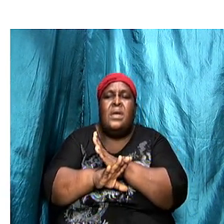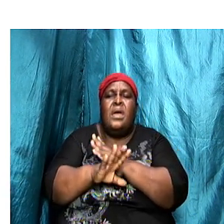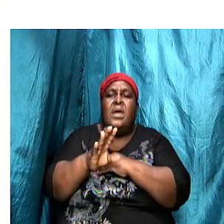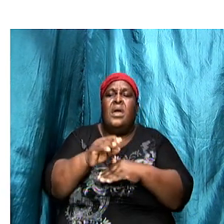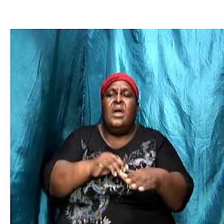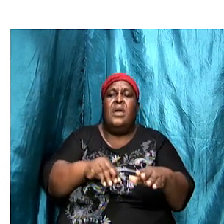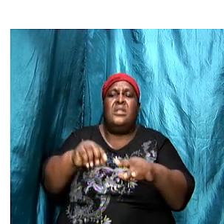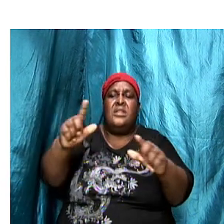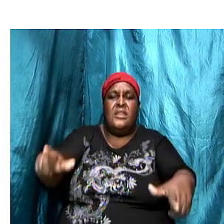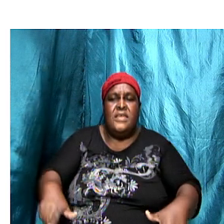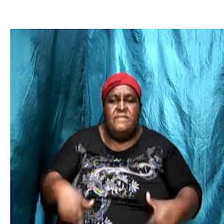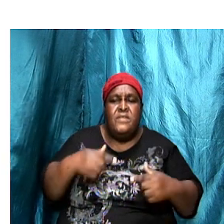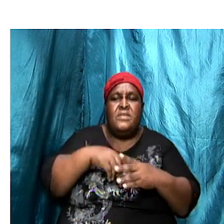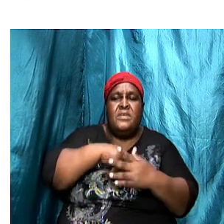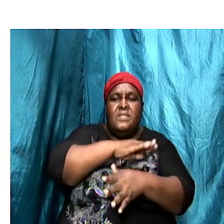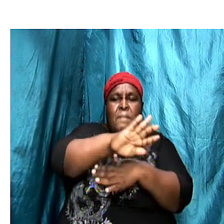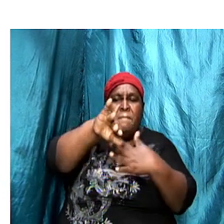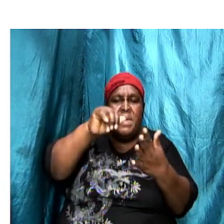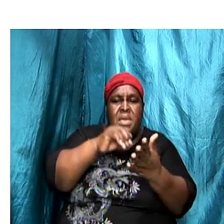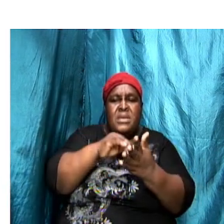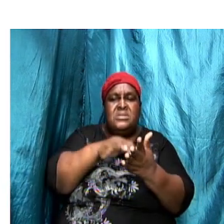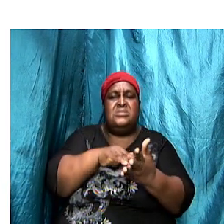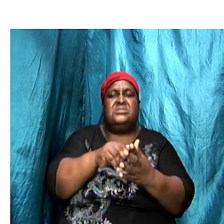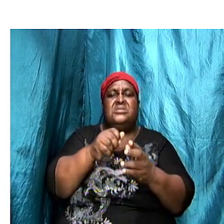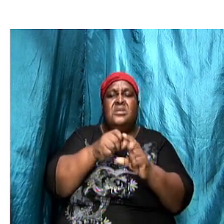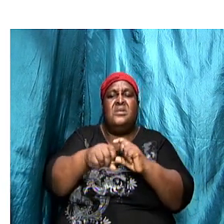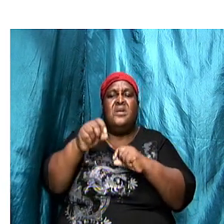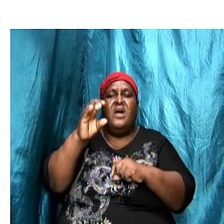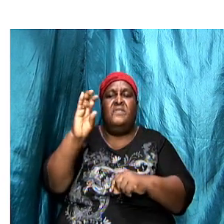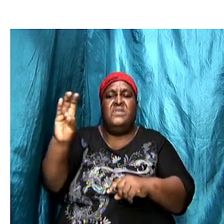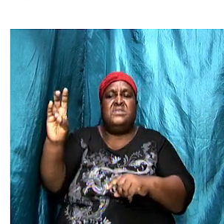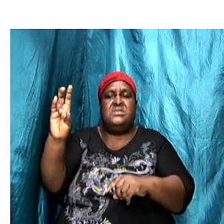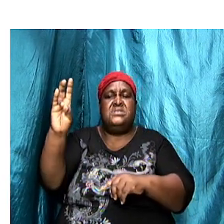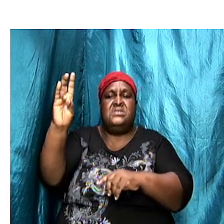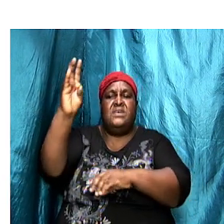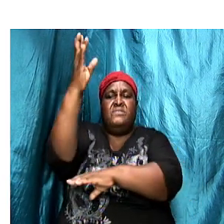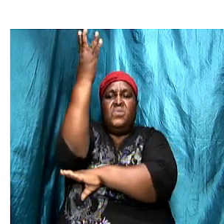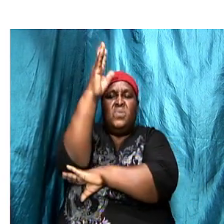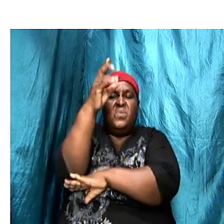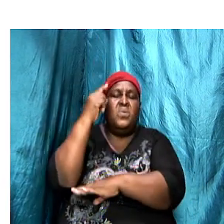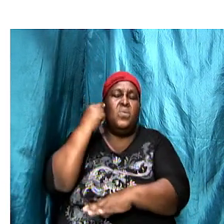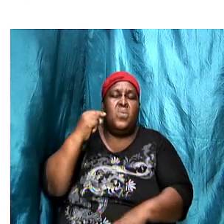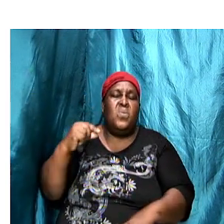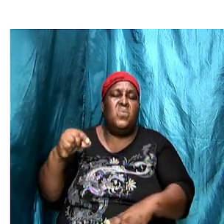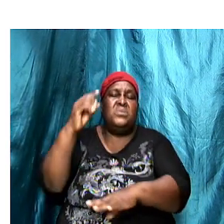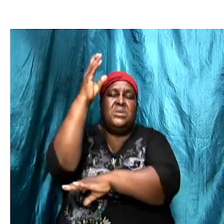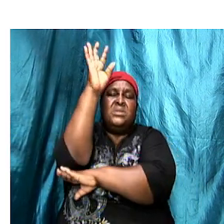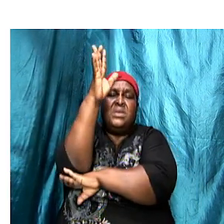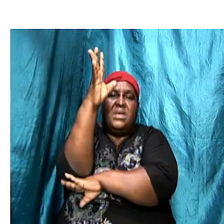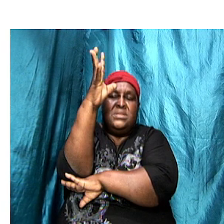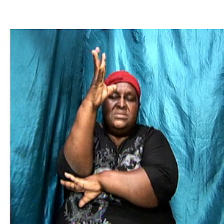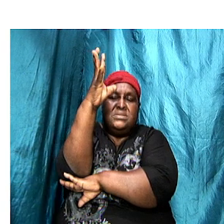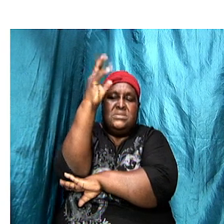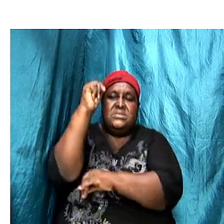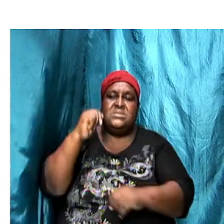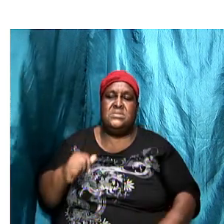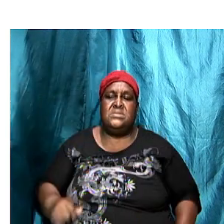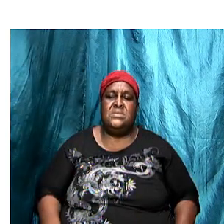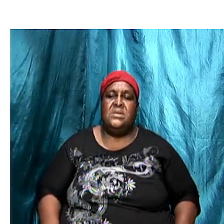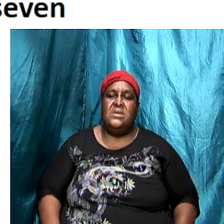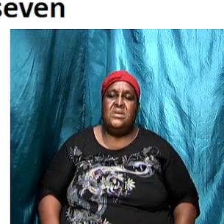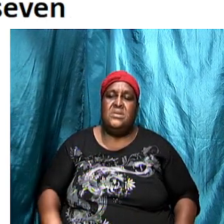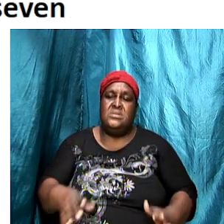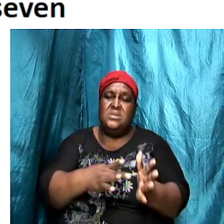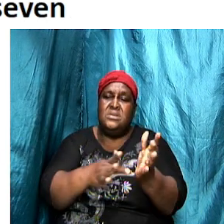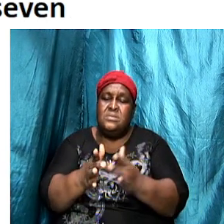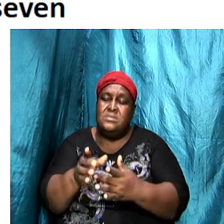in his right hand who walk it in the midst of the seven golden candlesticks and Jesus was saying look here I hold the seven